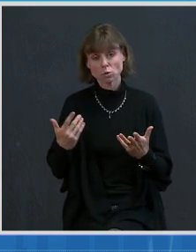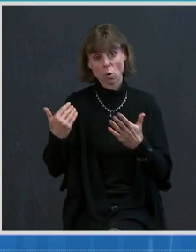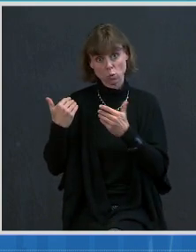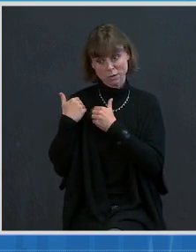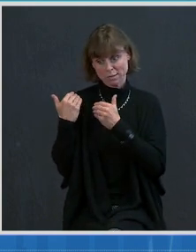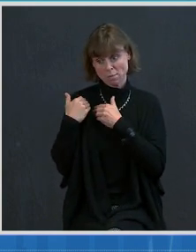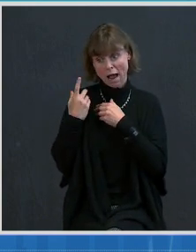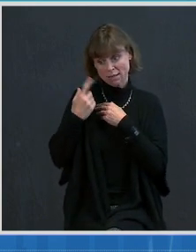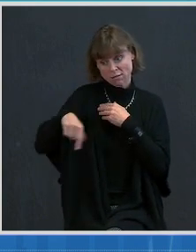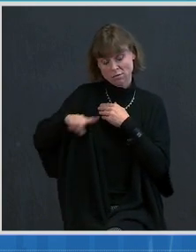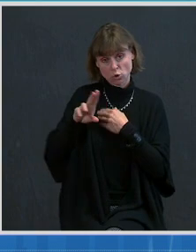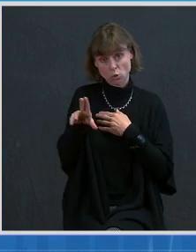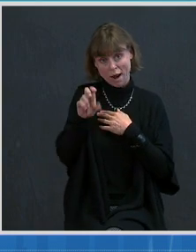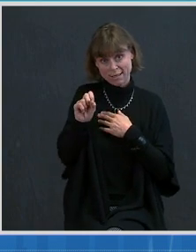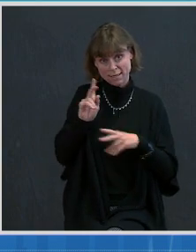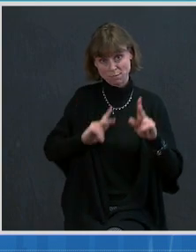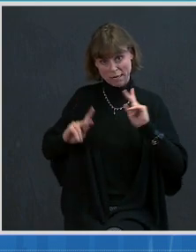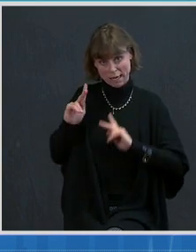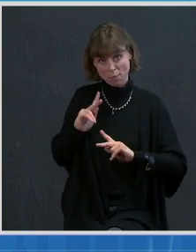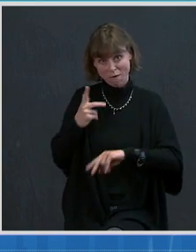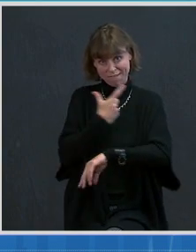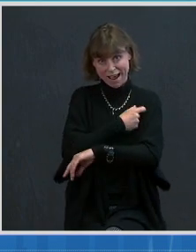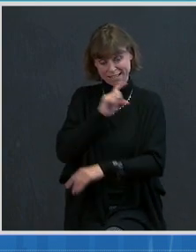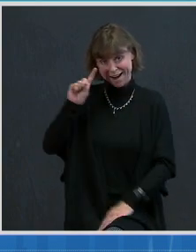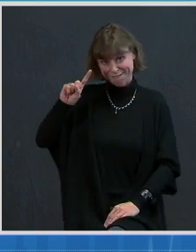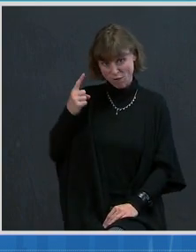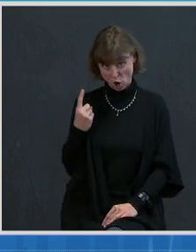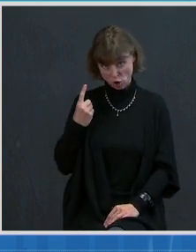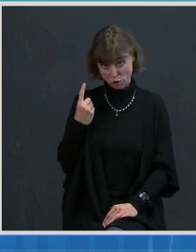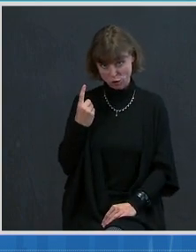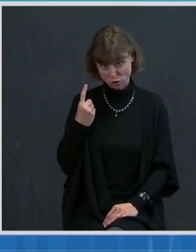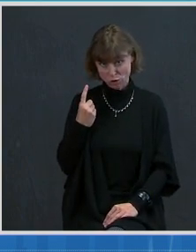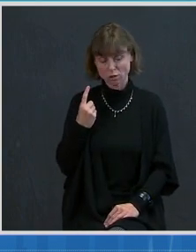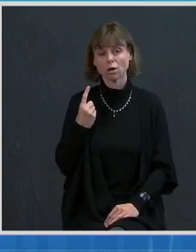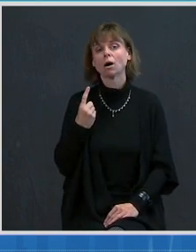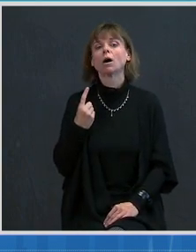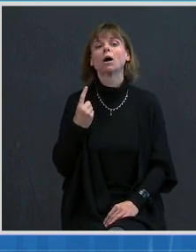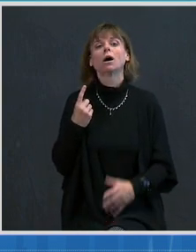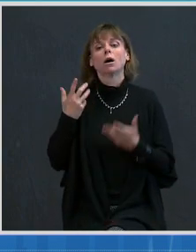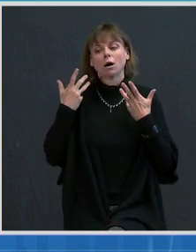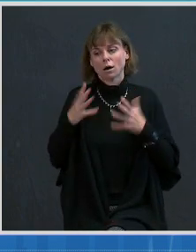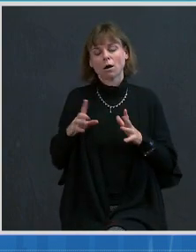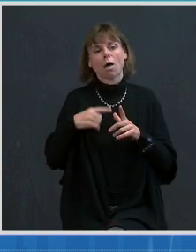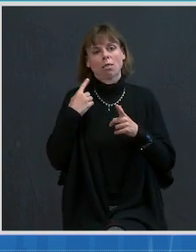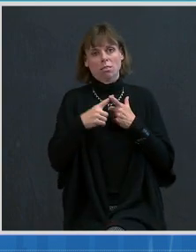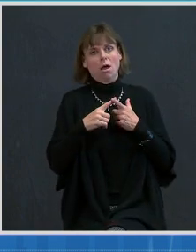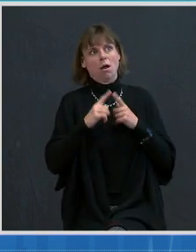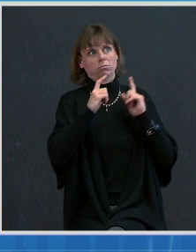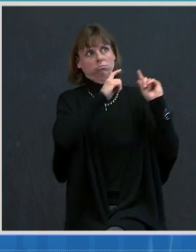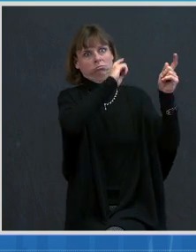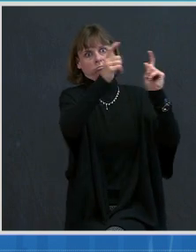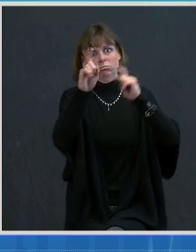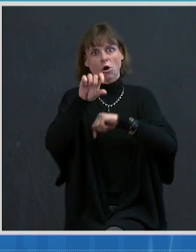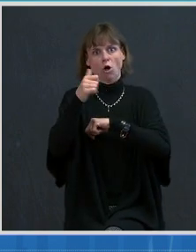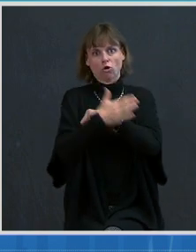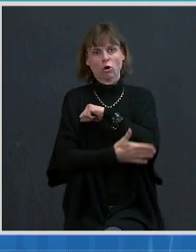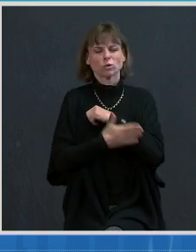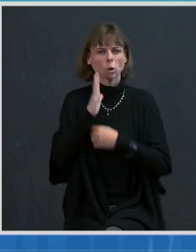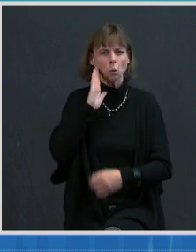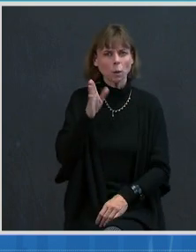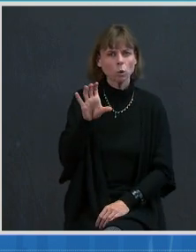vaccinated first before we start giving doses to other countries, which we will be doing that